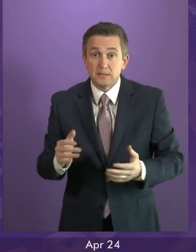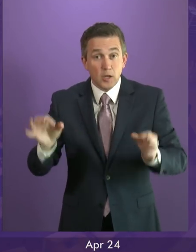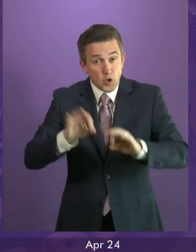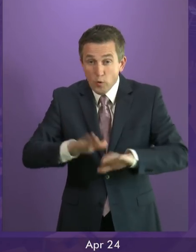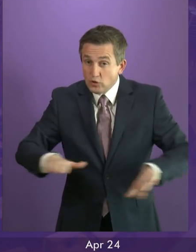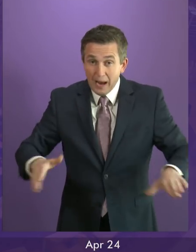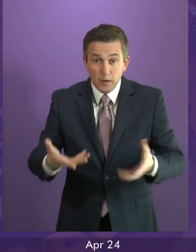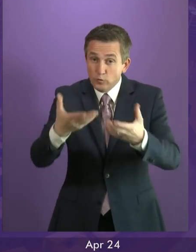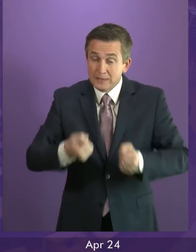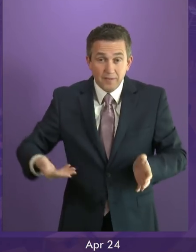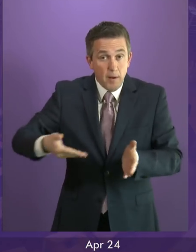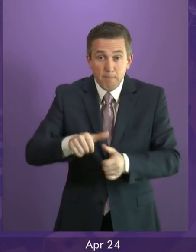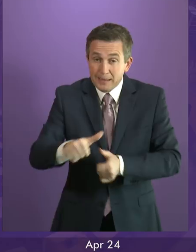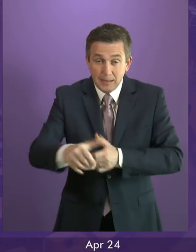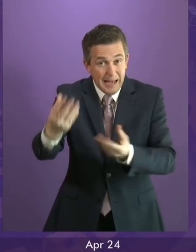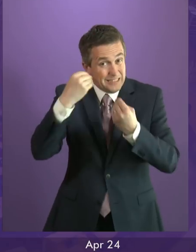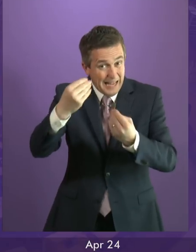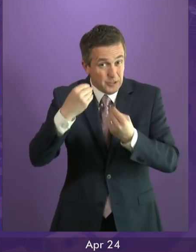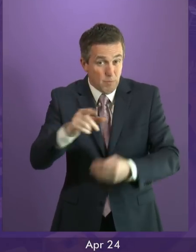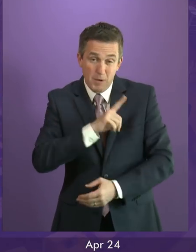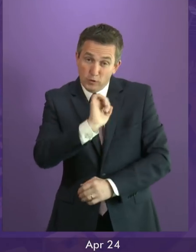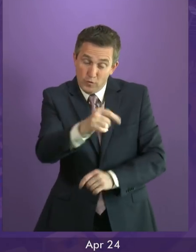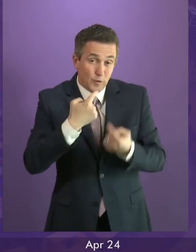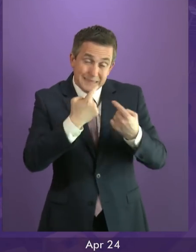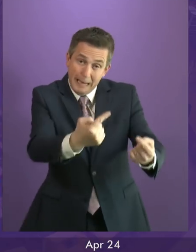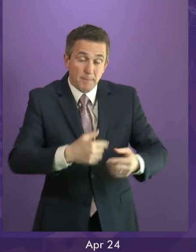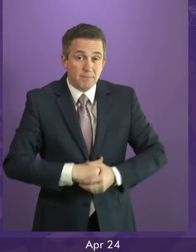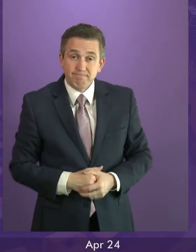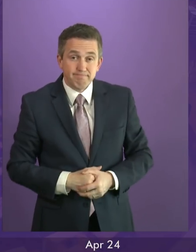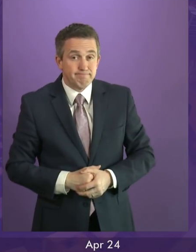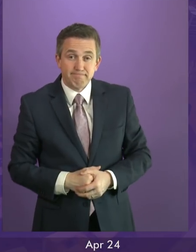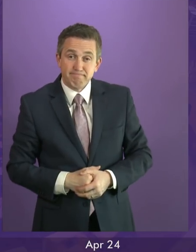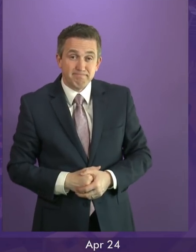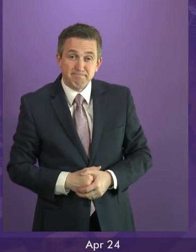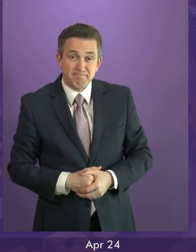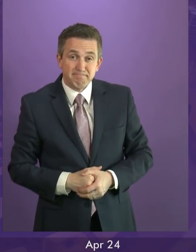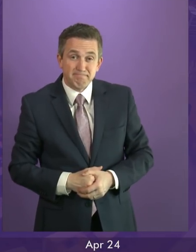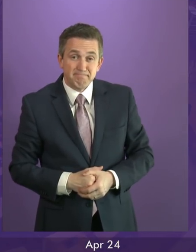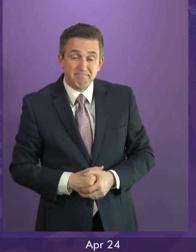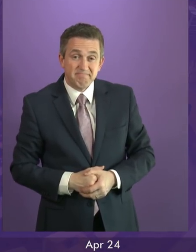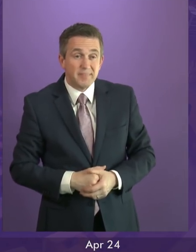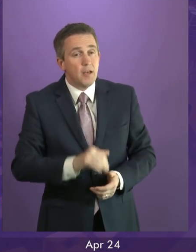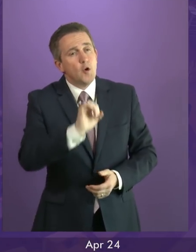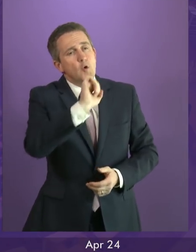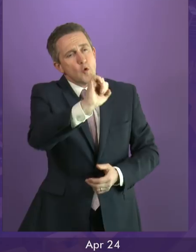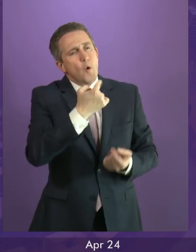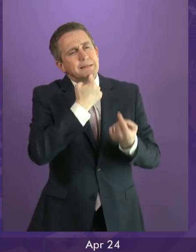will receive a better education. The issue that is supposed to be the